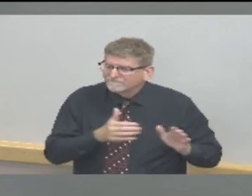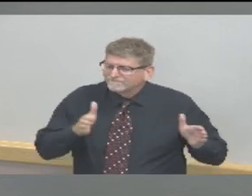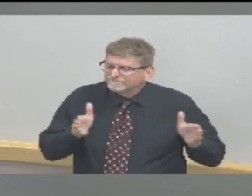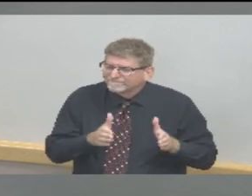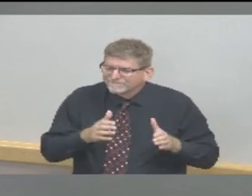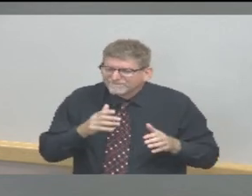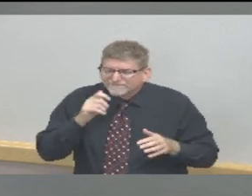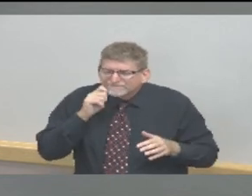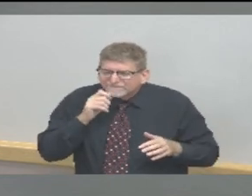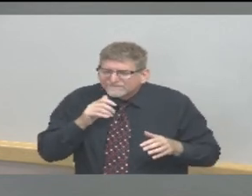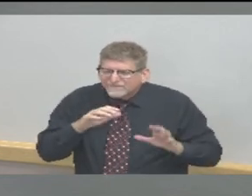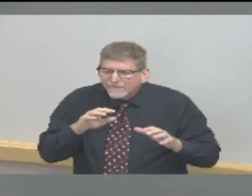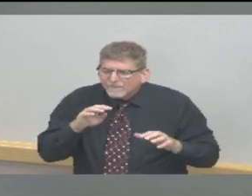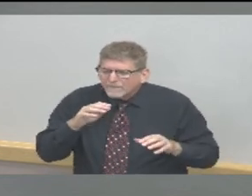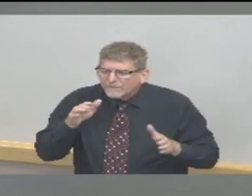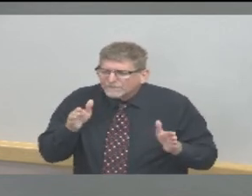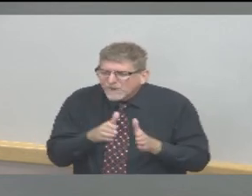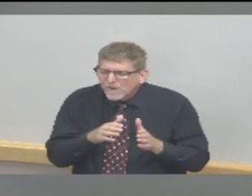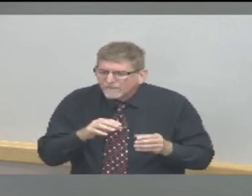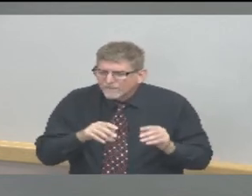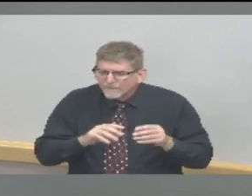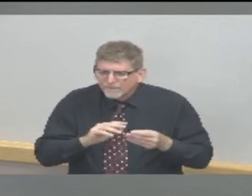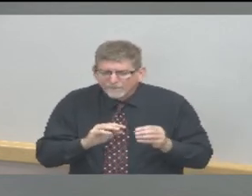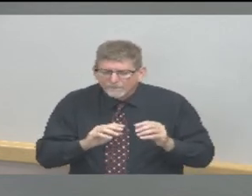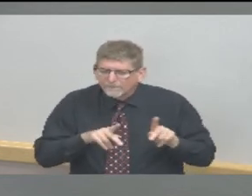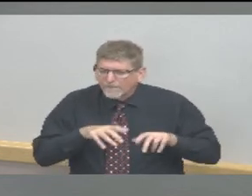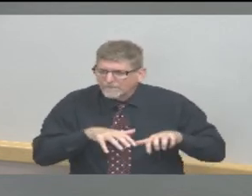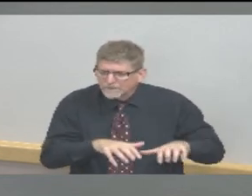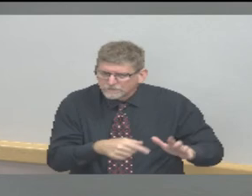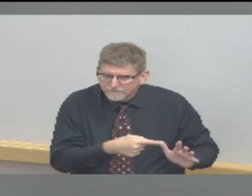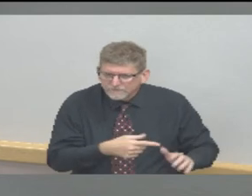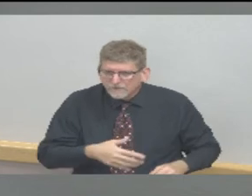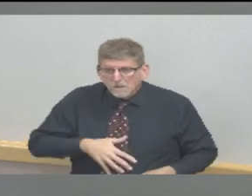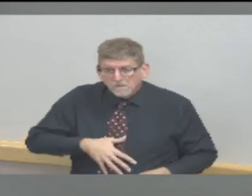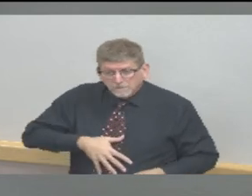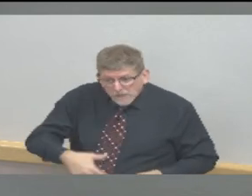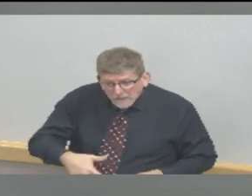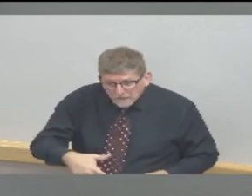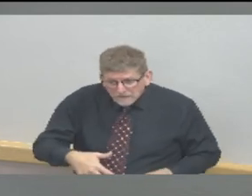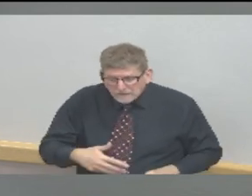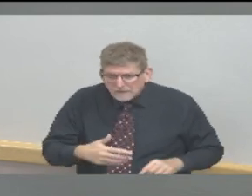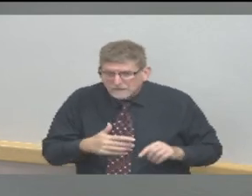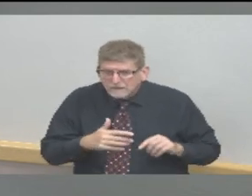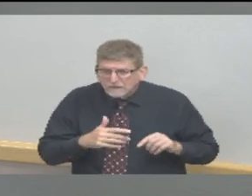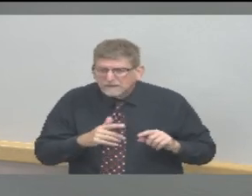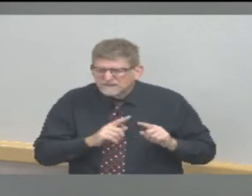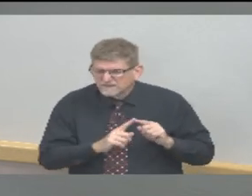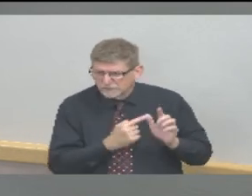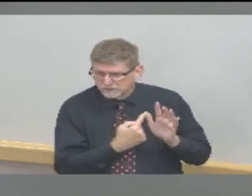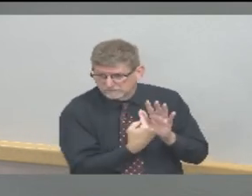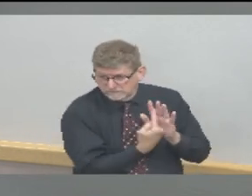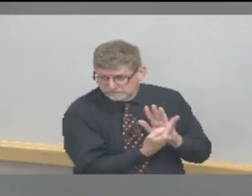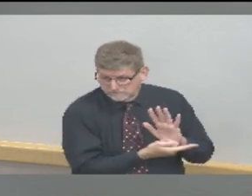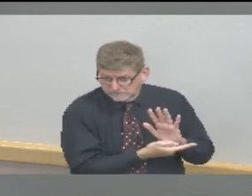close contact of a confirmed COVID-19 patient. So if you are